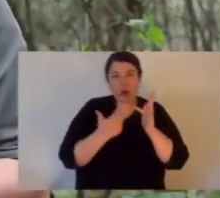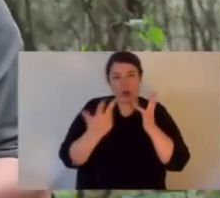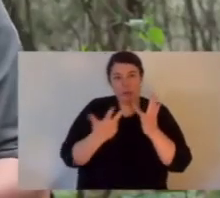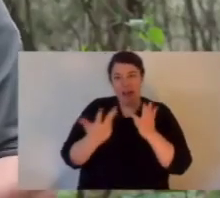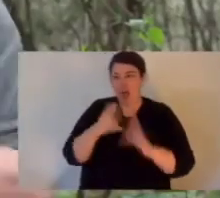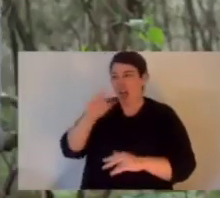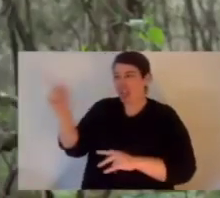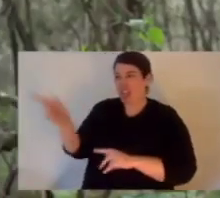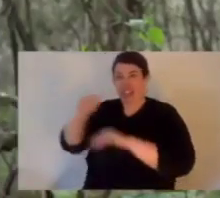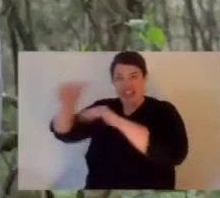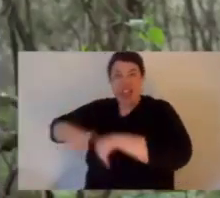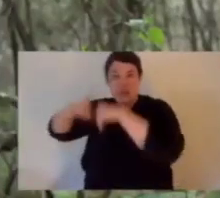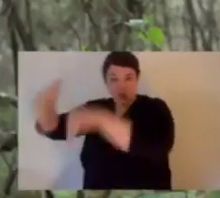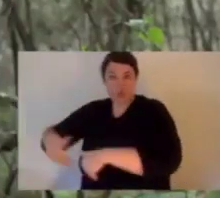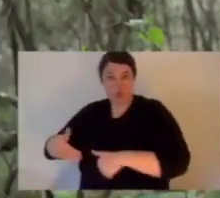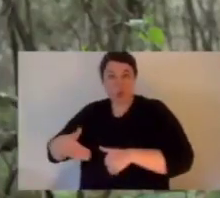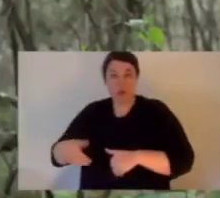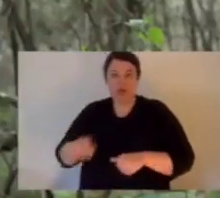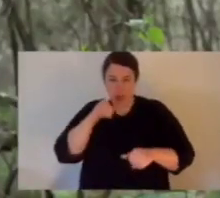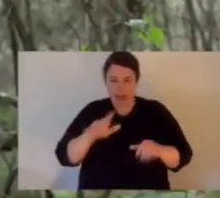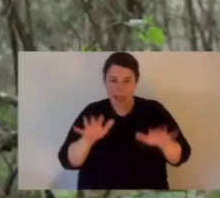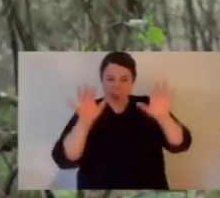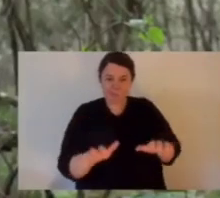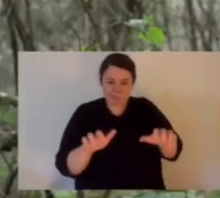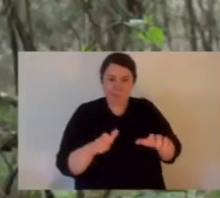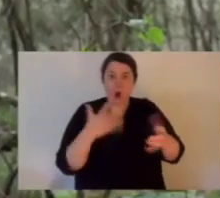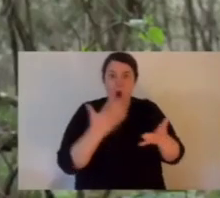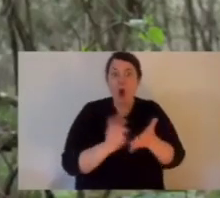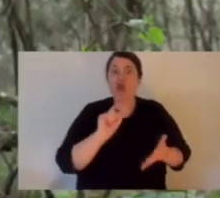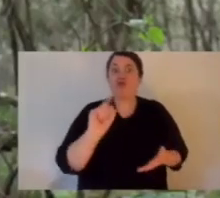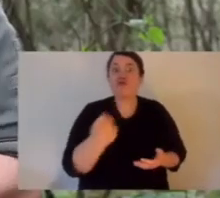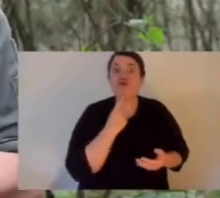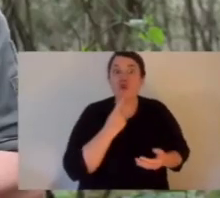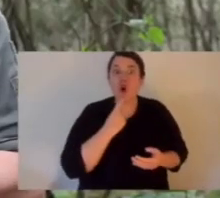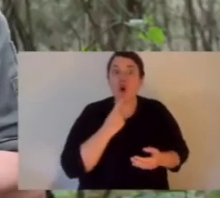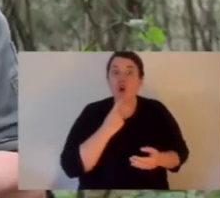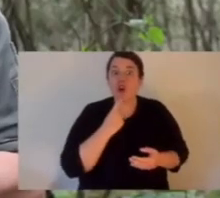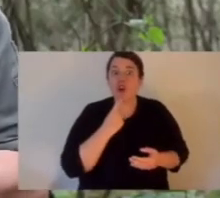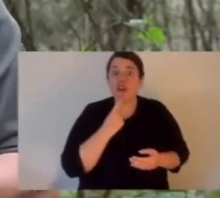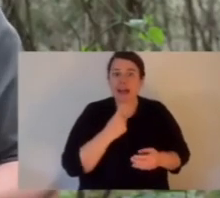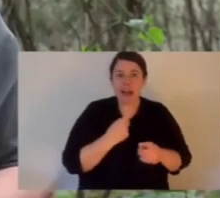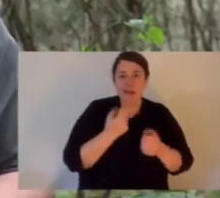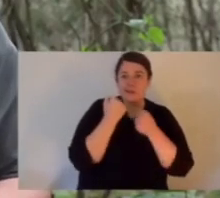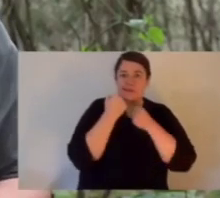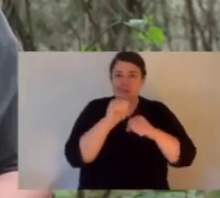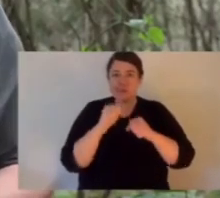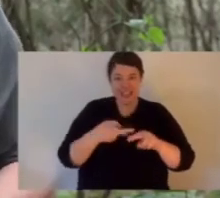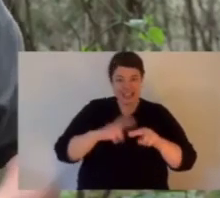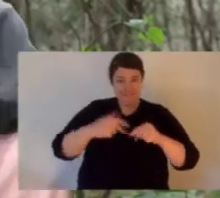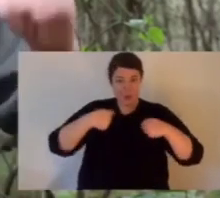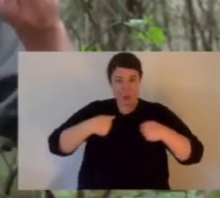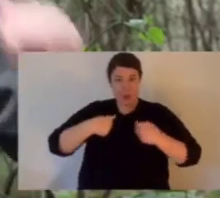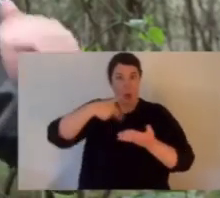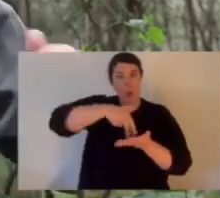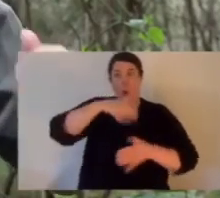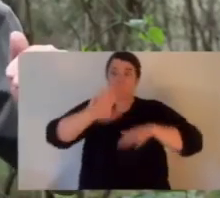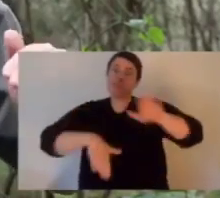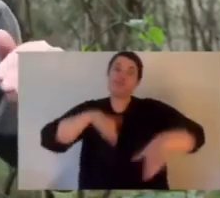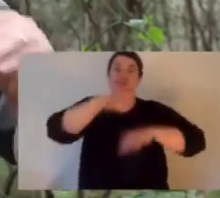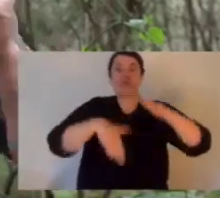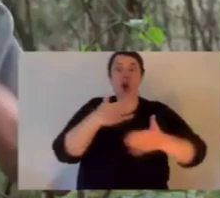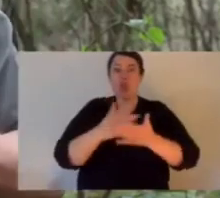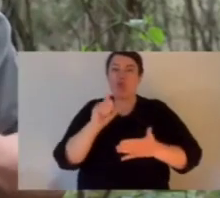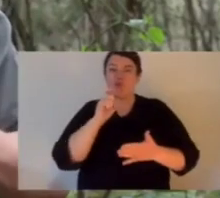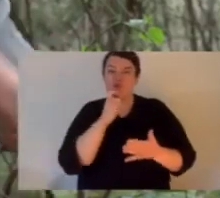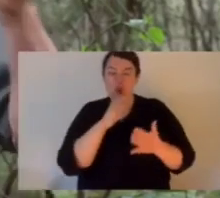the underside of their pad, their foot pad. It's much thicker than most kangaroos and it's really used to be able to grip those